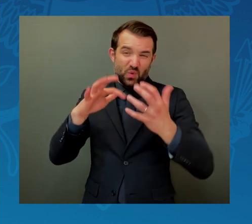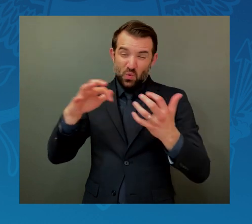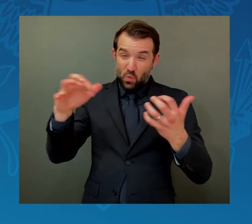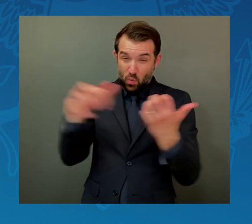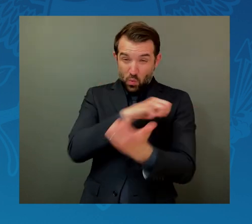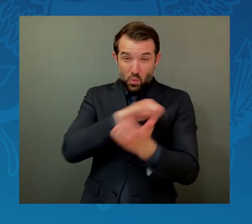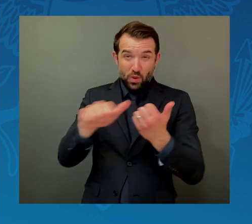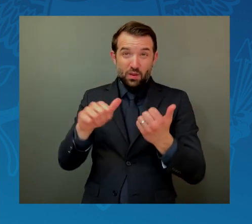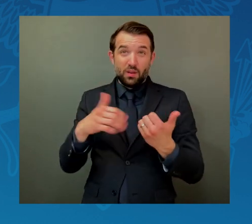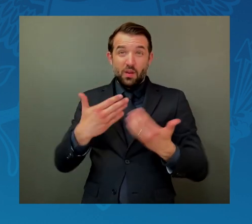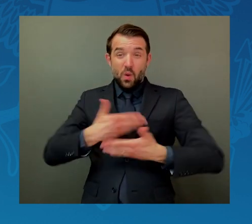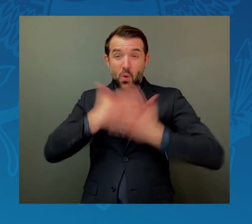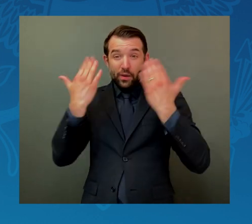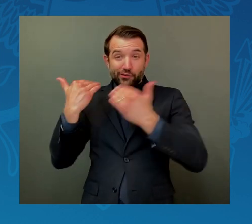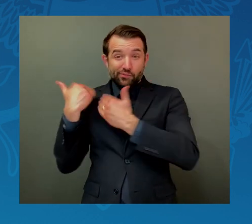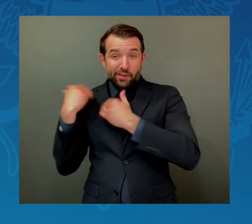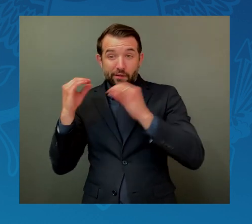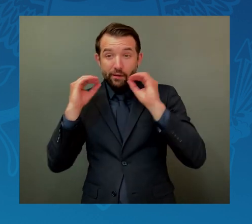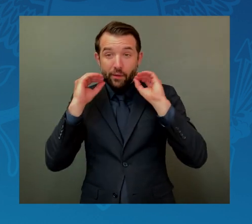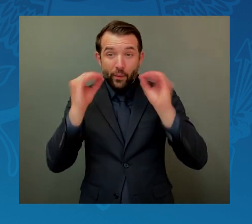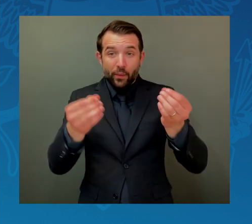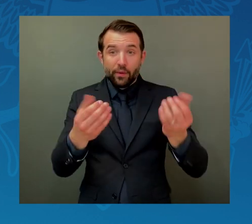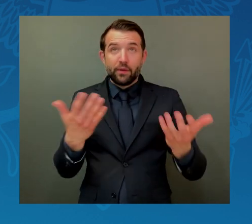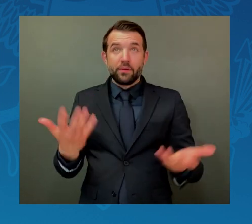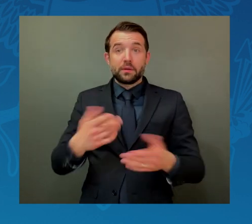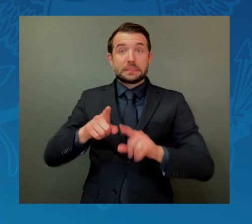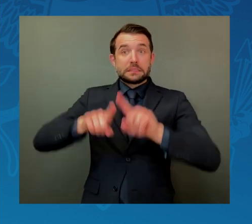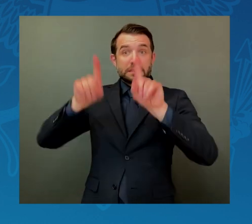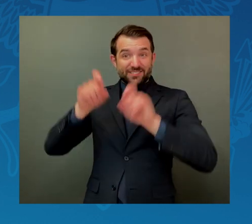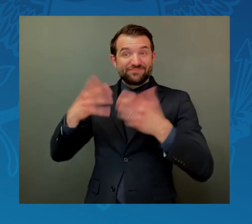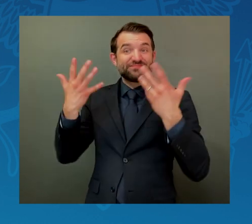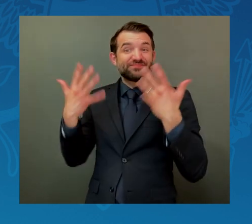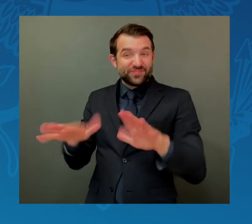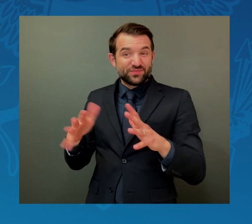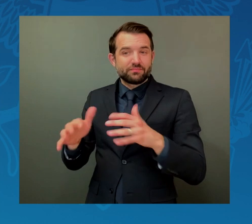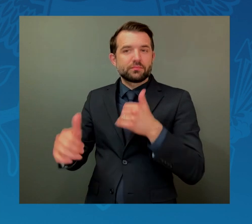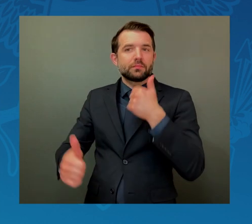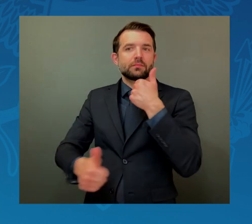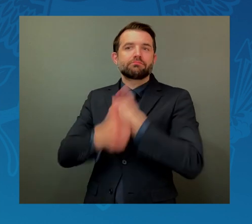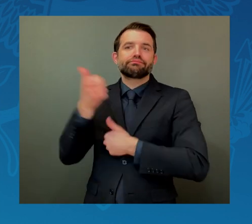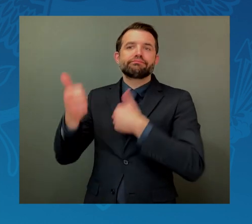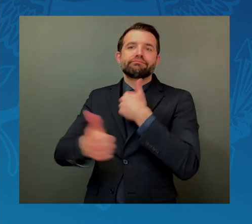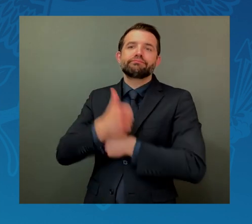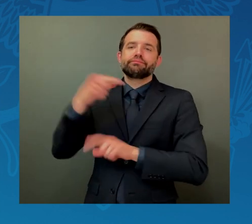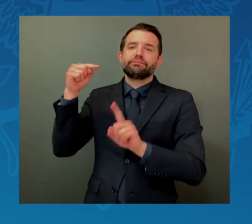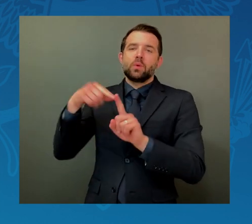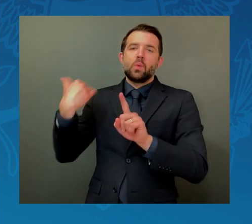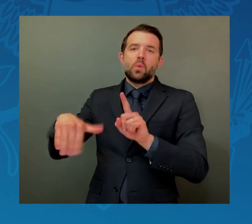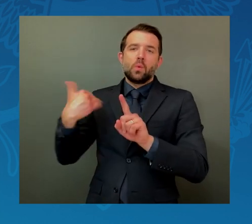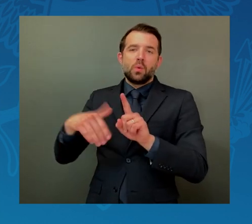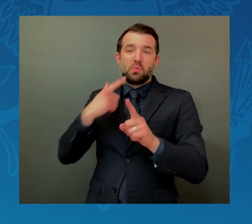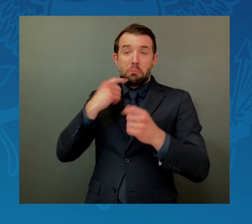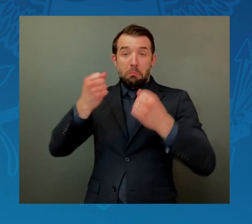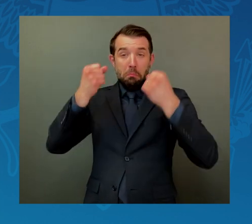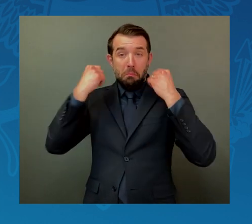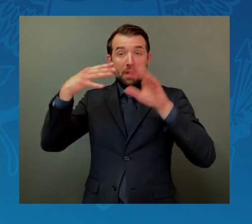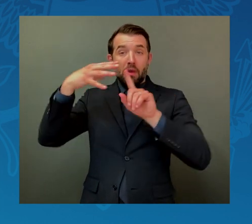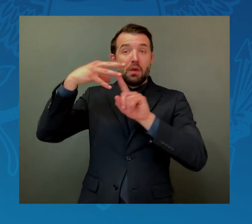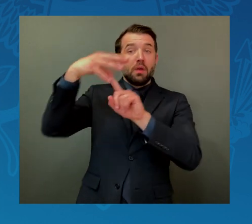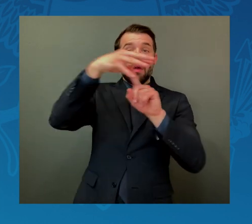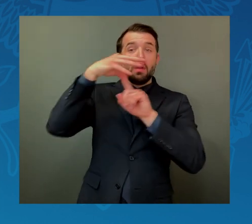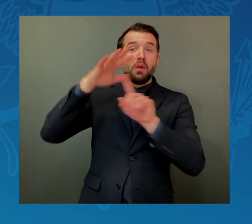also put in danger so much of what we do in space. Here's how.